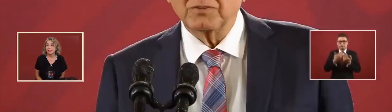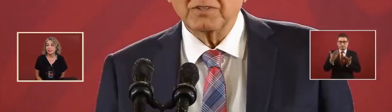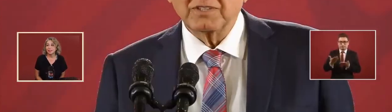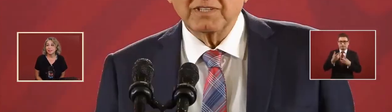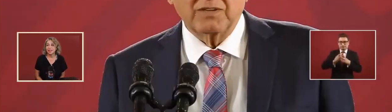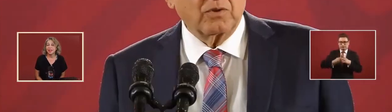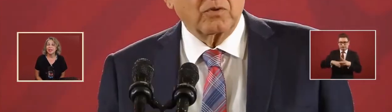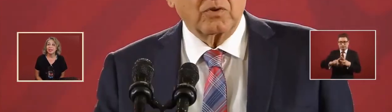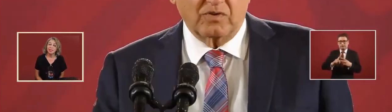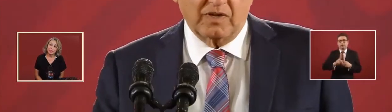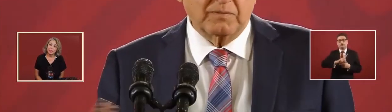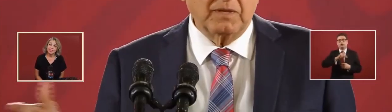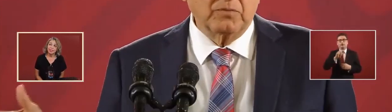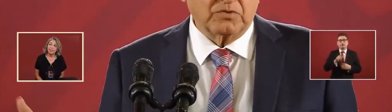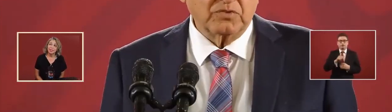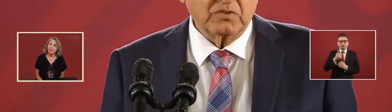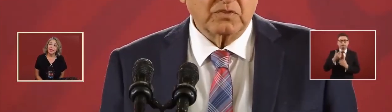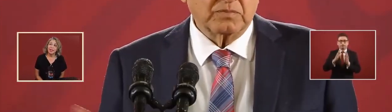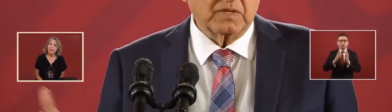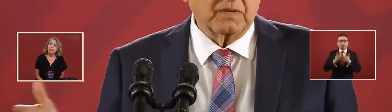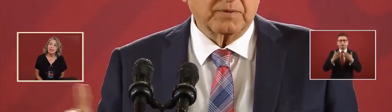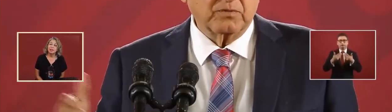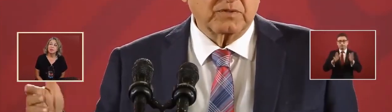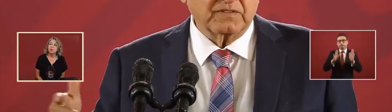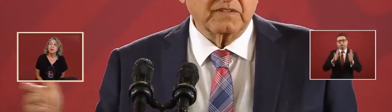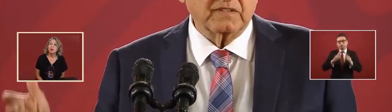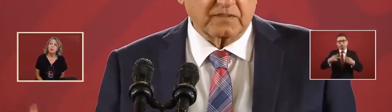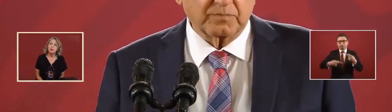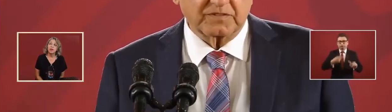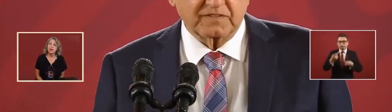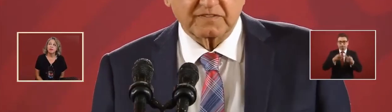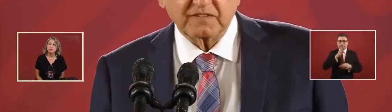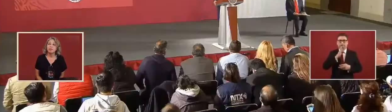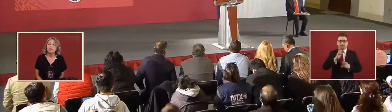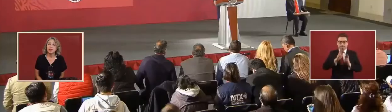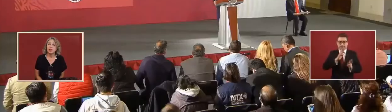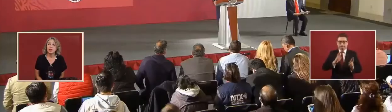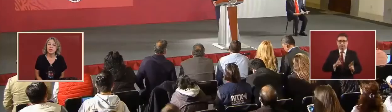And then we'll open it up for questions and answers.